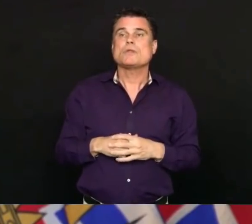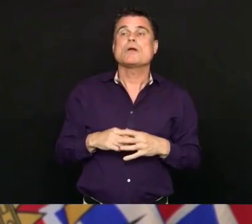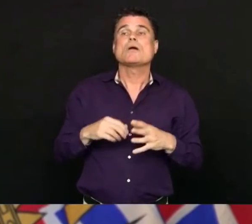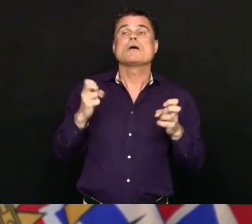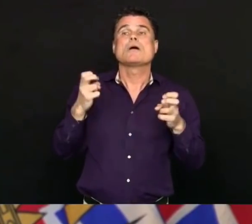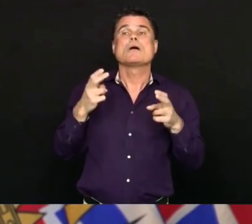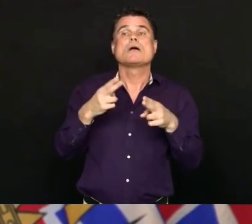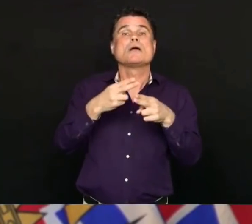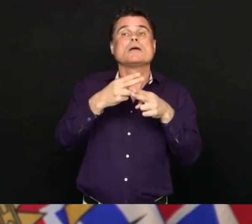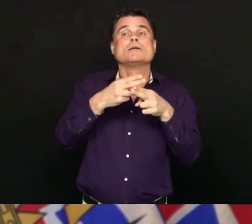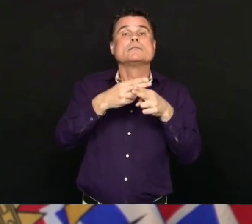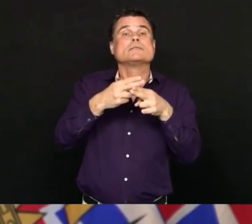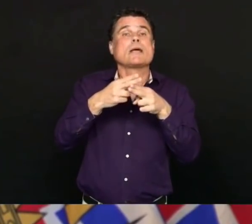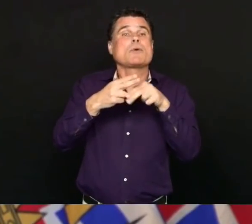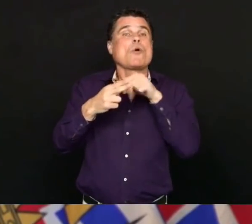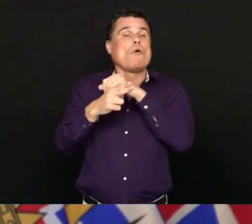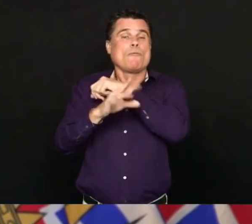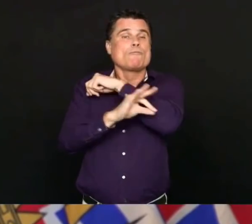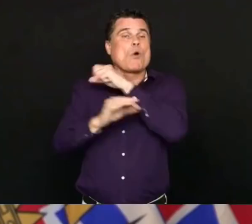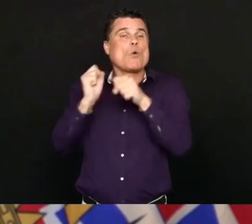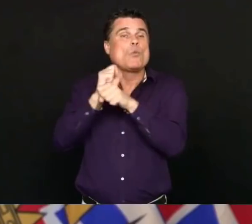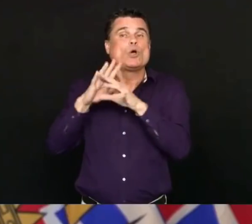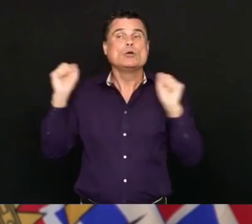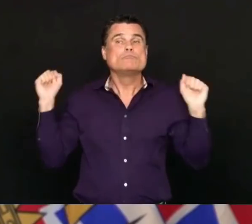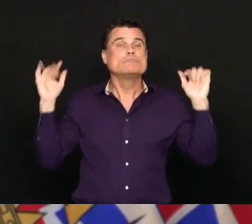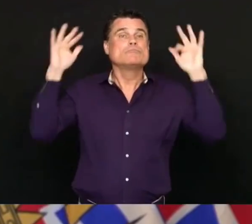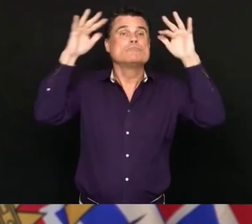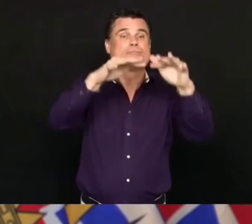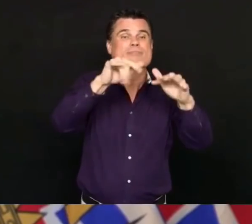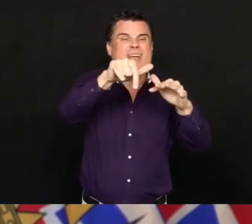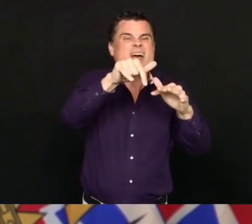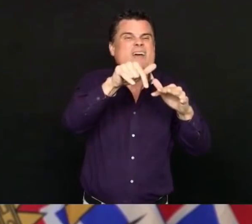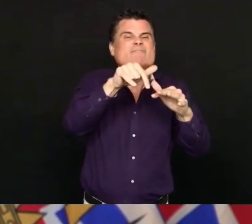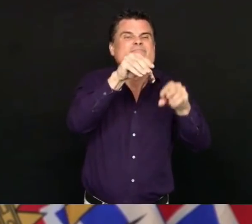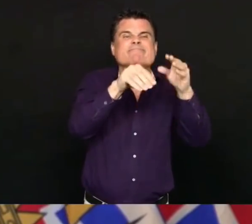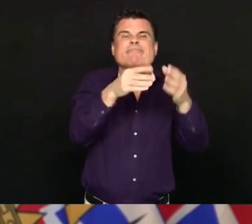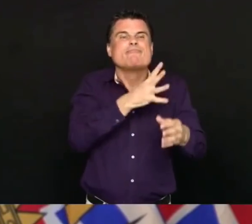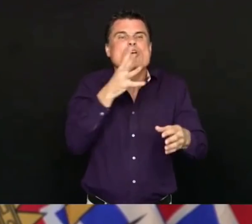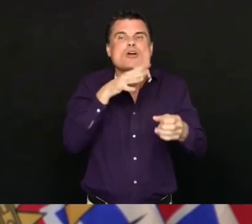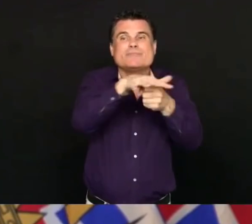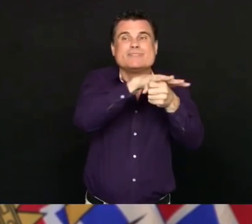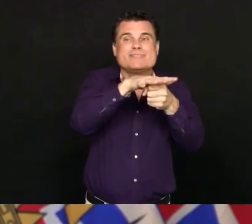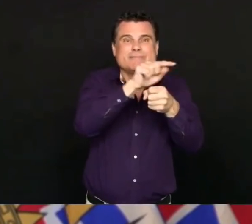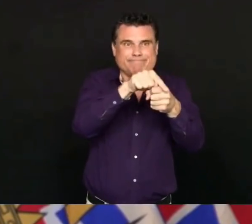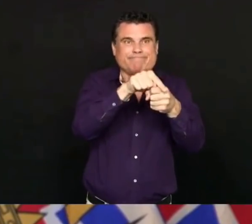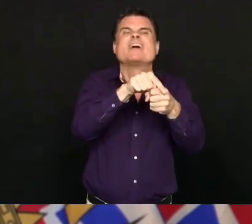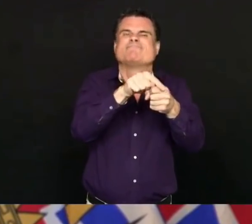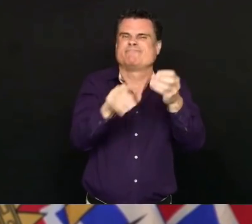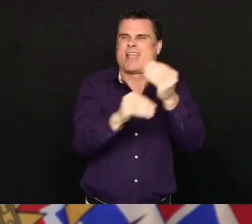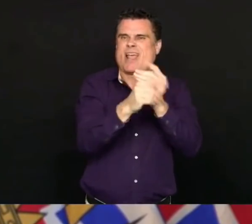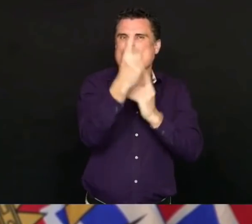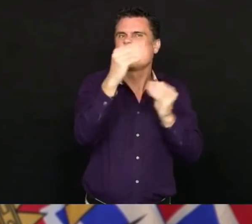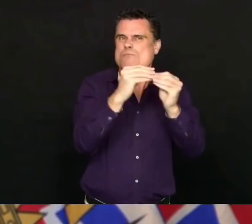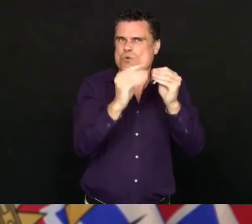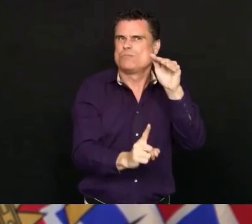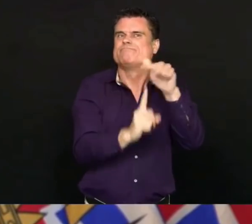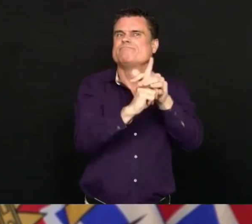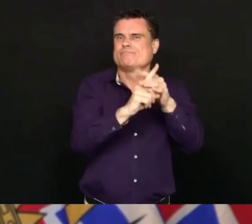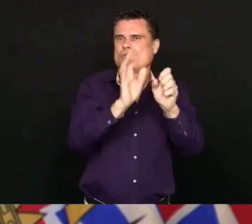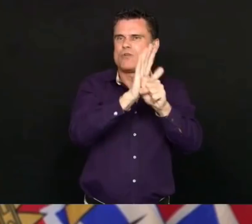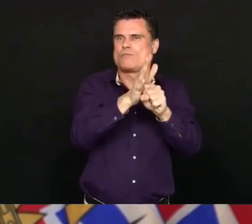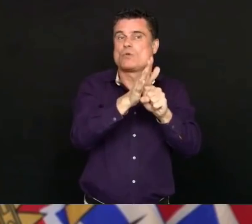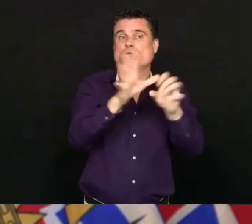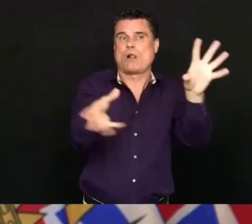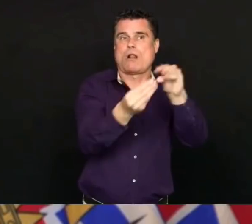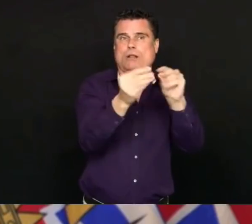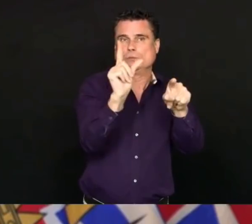has been one additional positive case in that outbreak. Bringing the number of people who have tested positive to 20. The ongoing